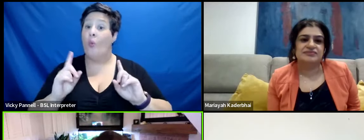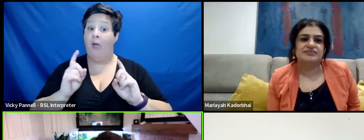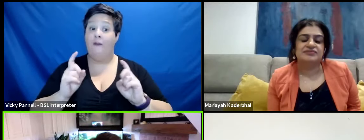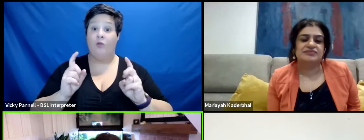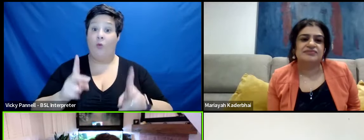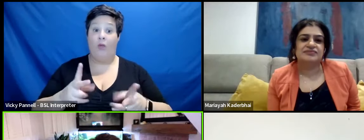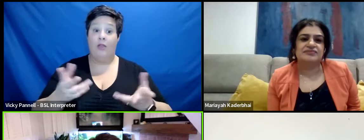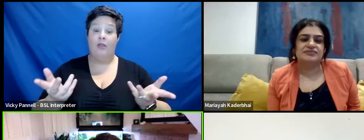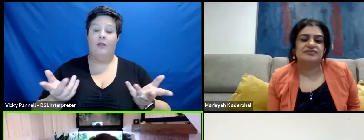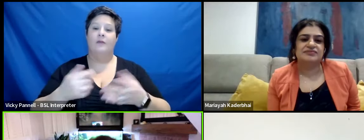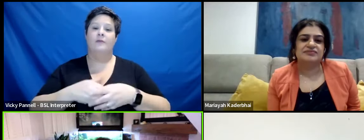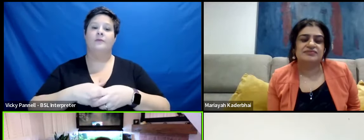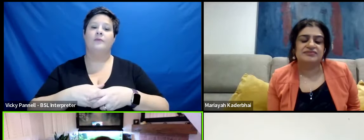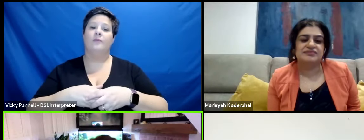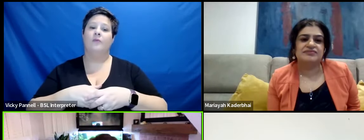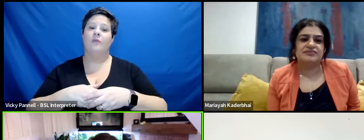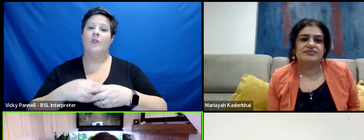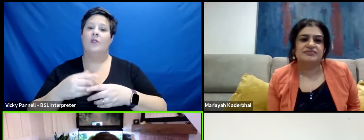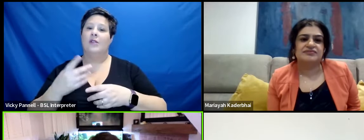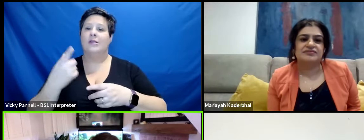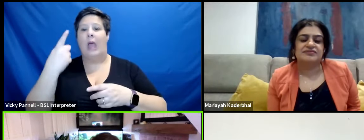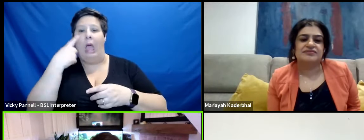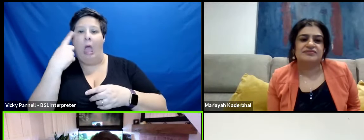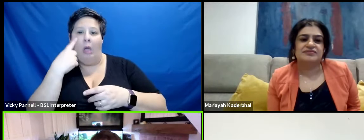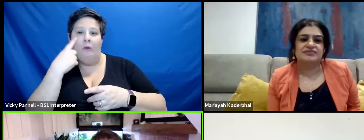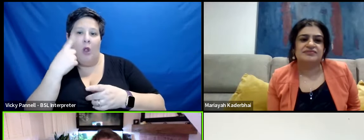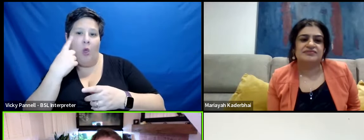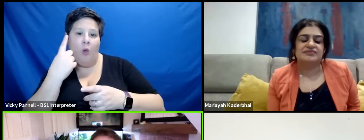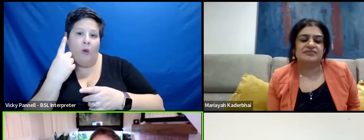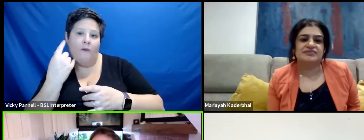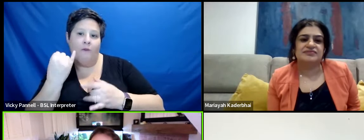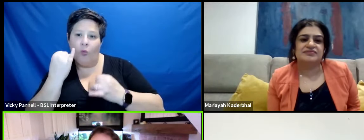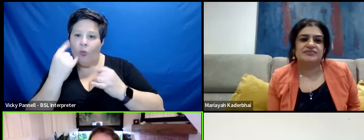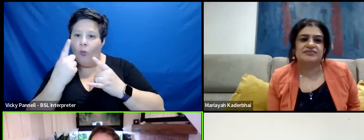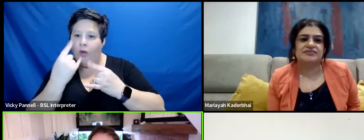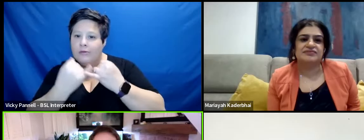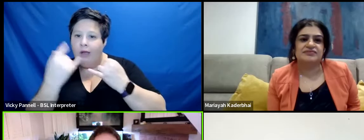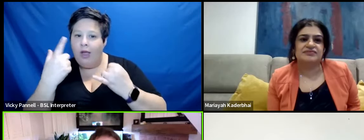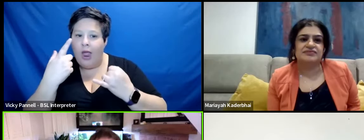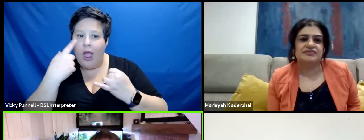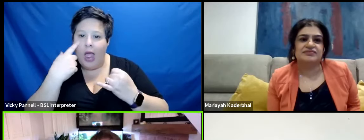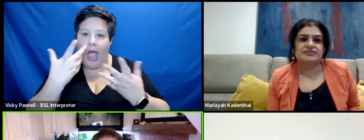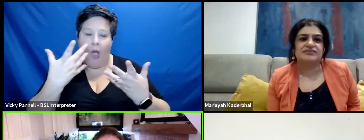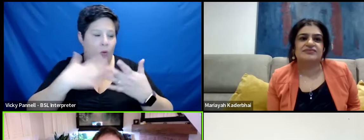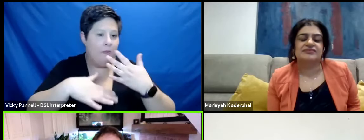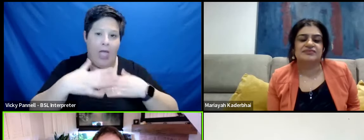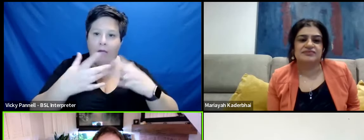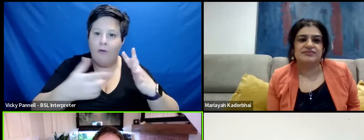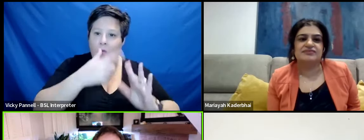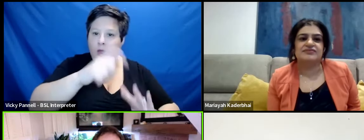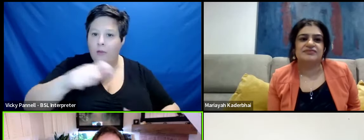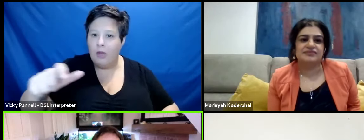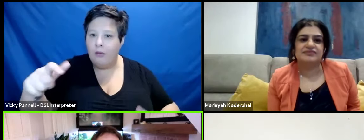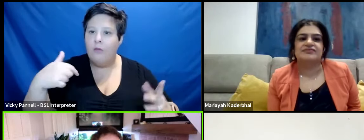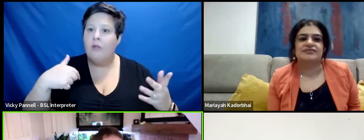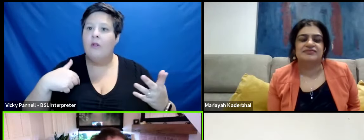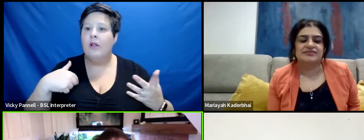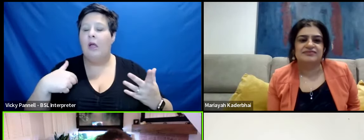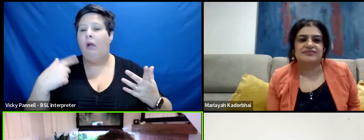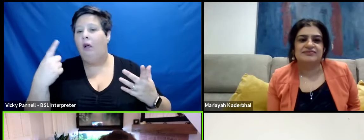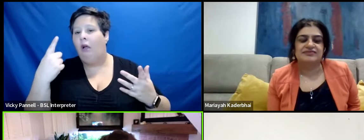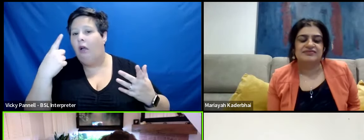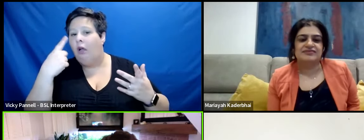that may be let's just take a little look at us for a second and see how we conduct with our fellow man do you know what I mean and see